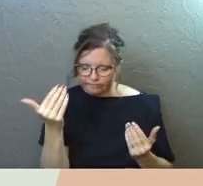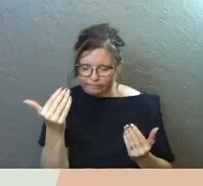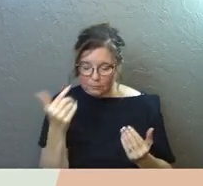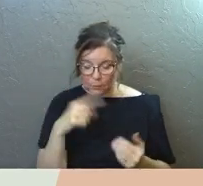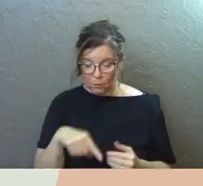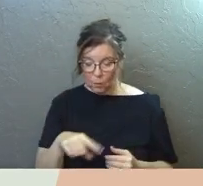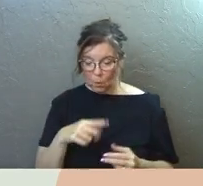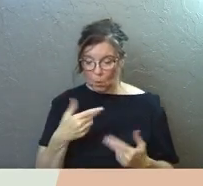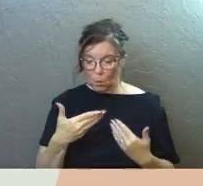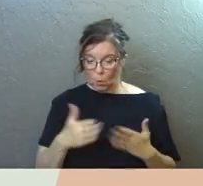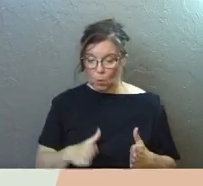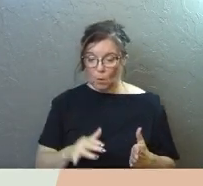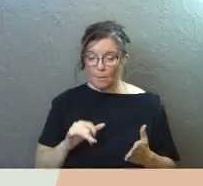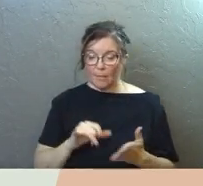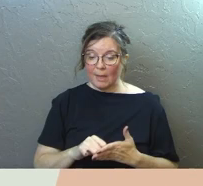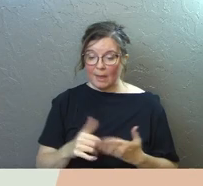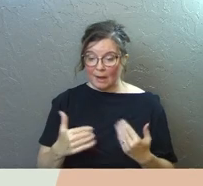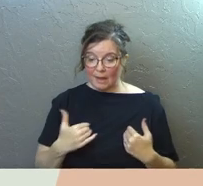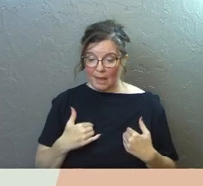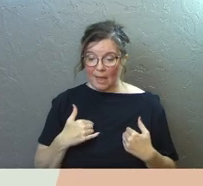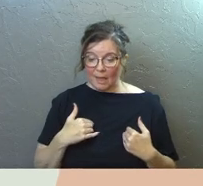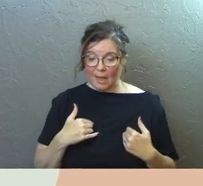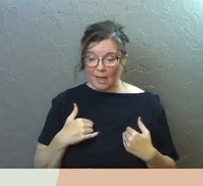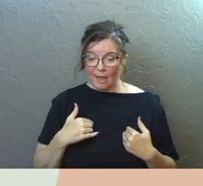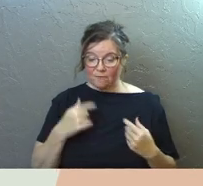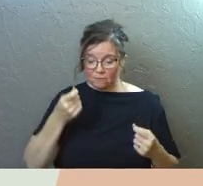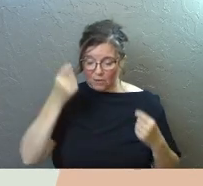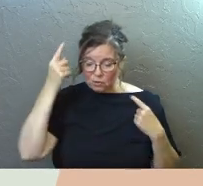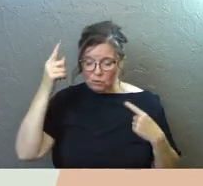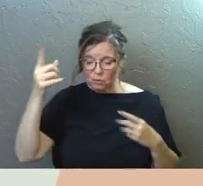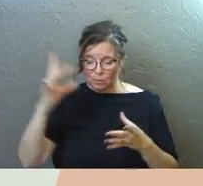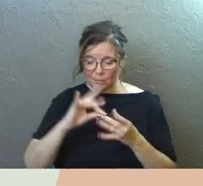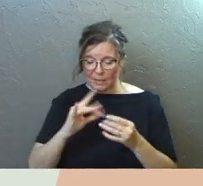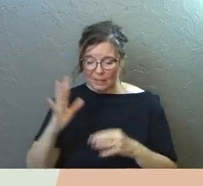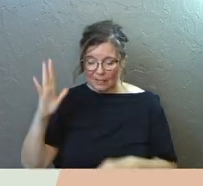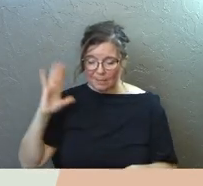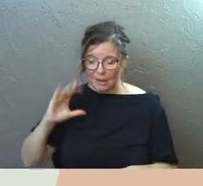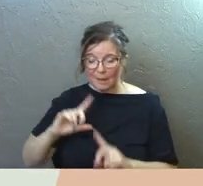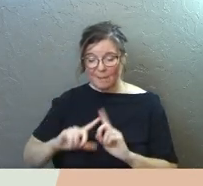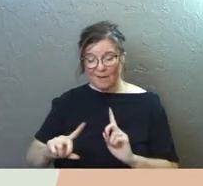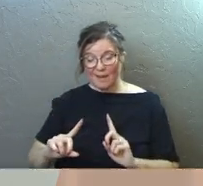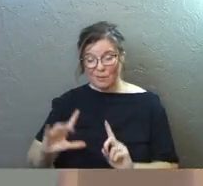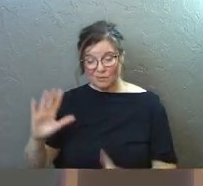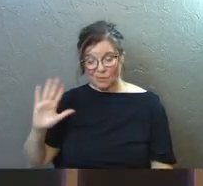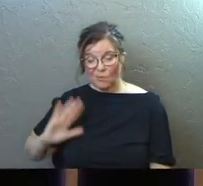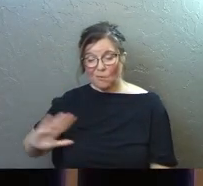And God, for those in the room, God, that have heard you speak in the past, but it's been a long time.